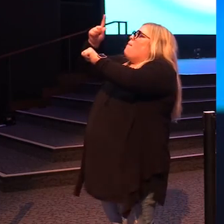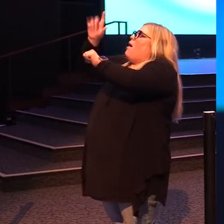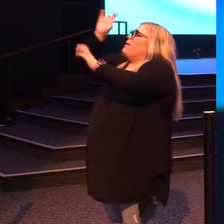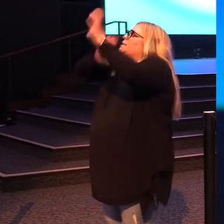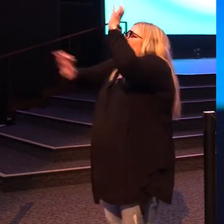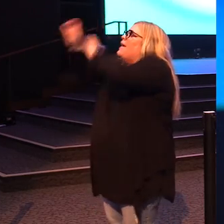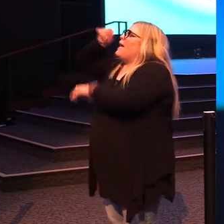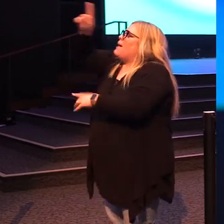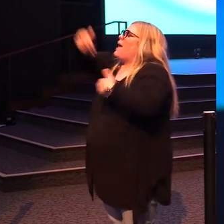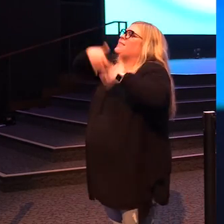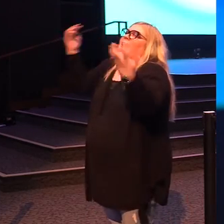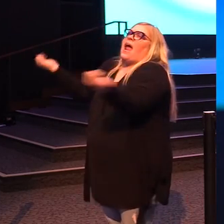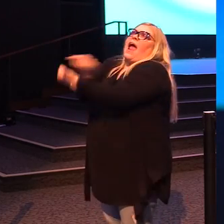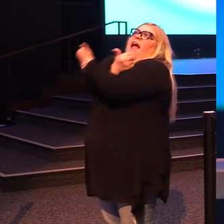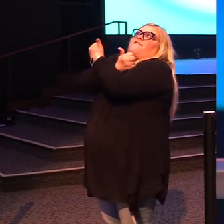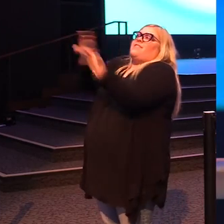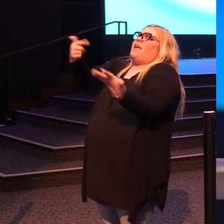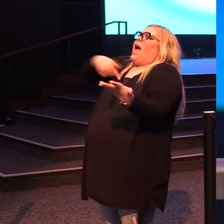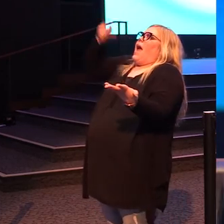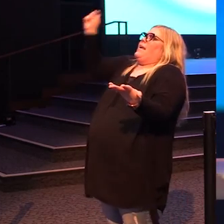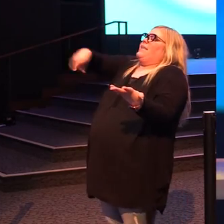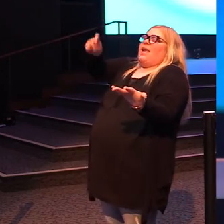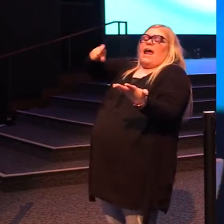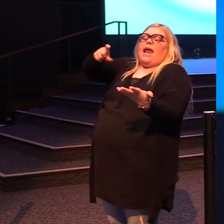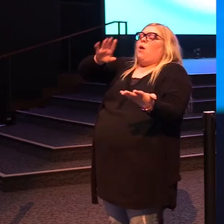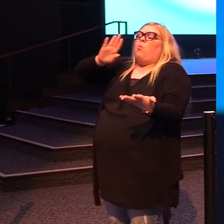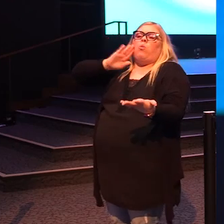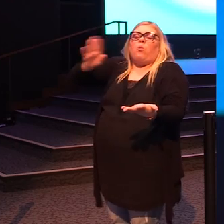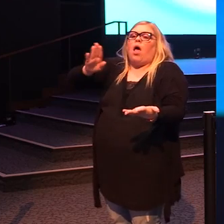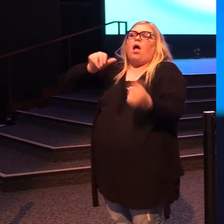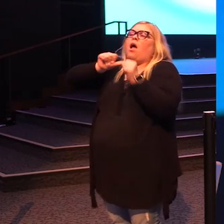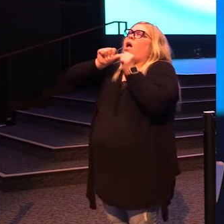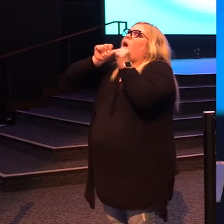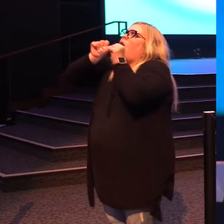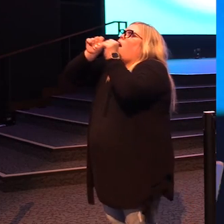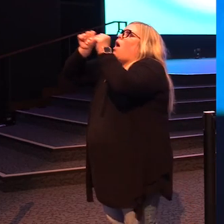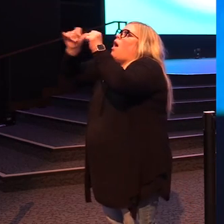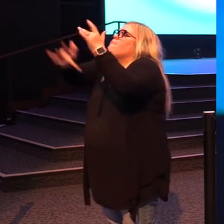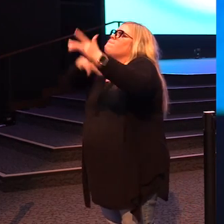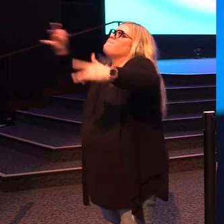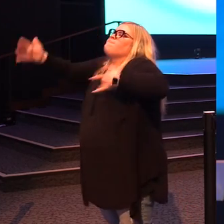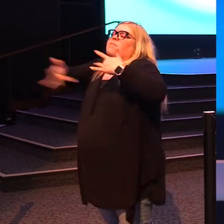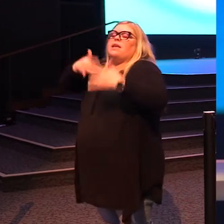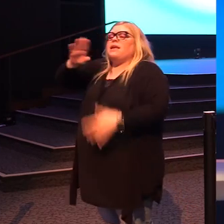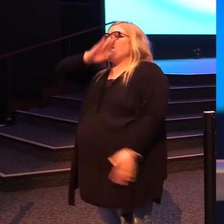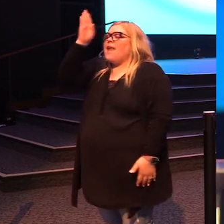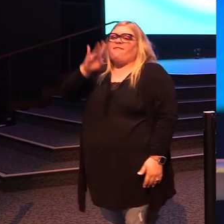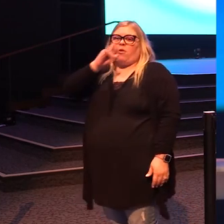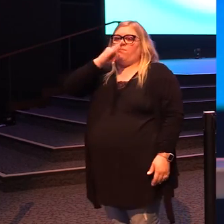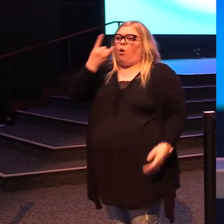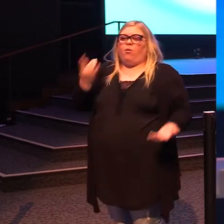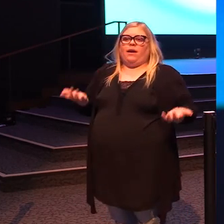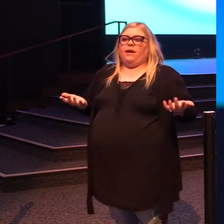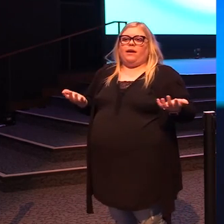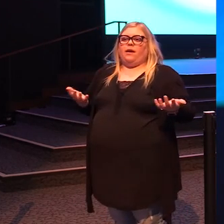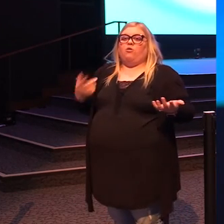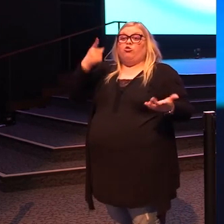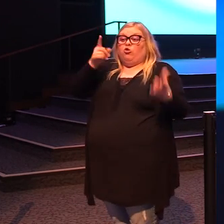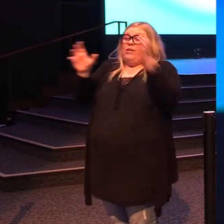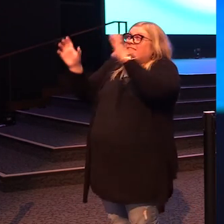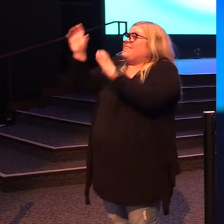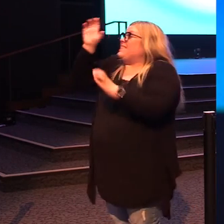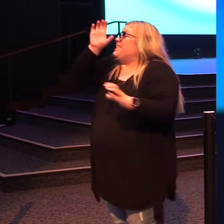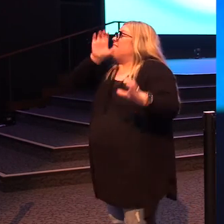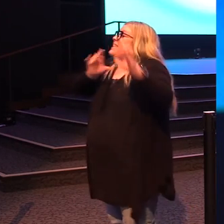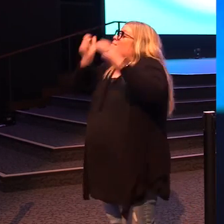who has everything that you could ever need. It's never, ever a day that's like the day before when you're seeking the one